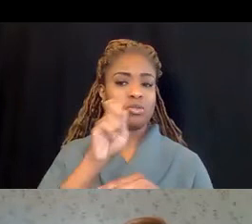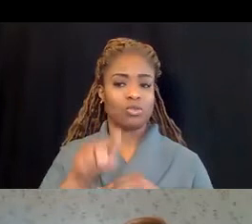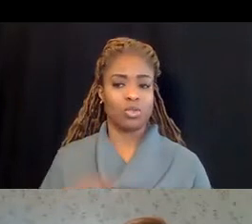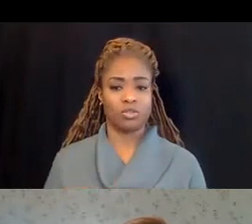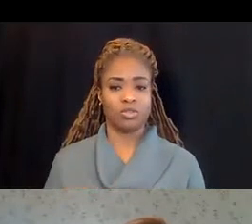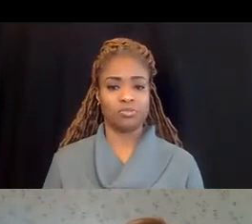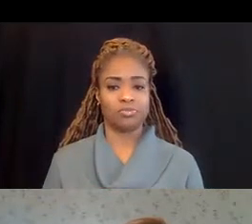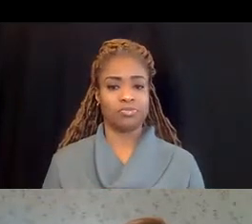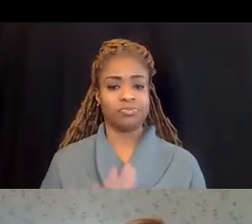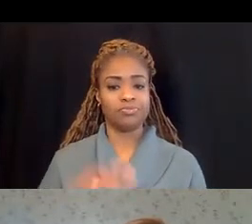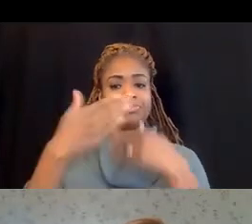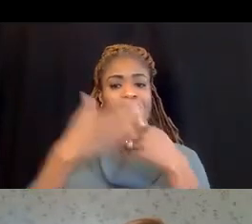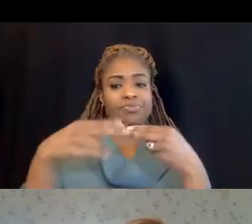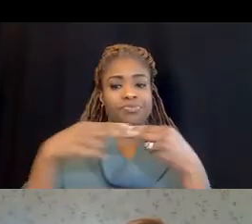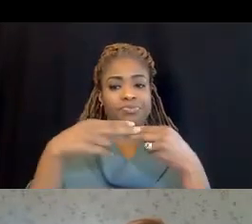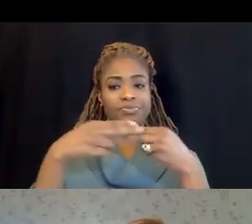Next slide please. Next